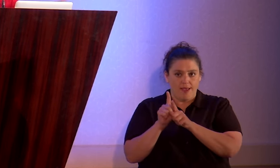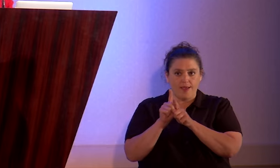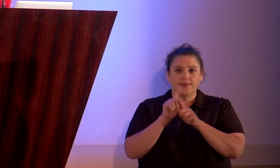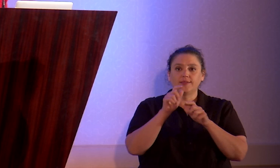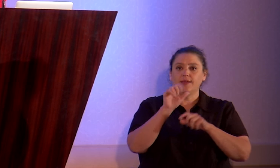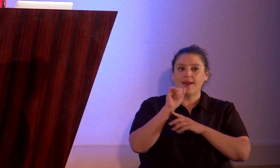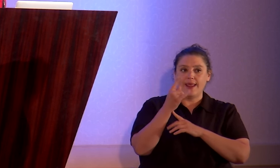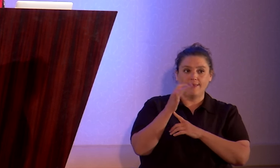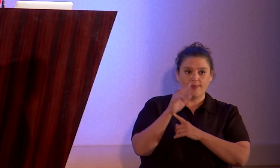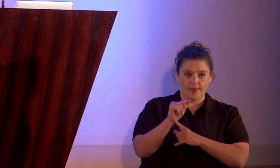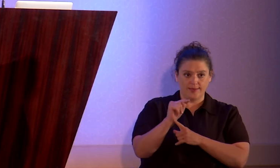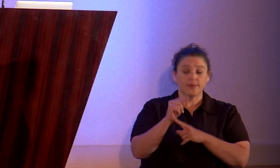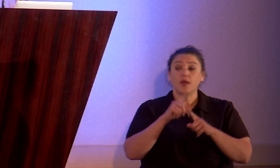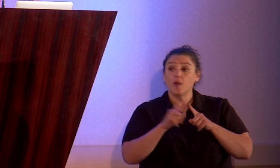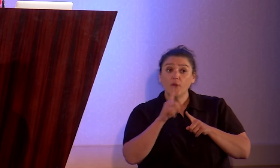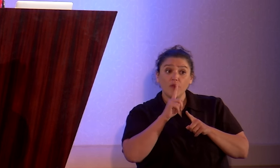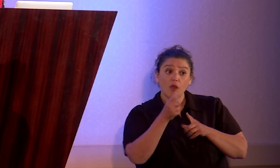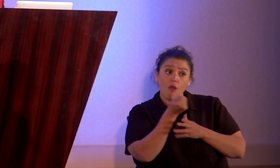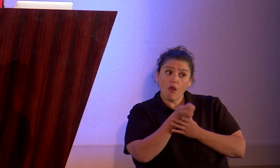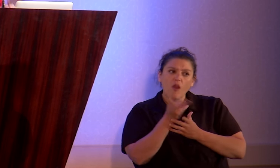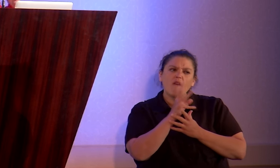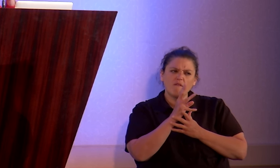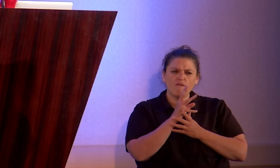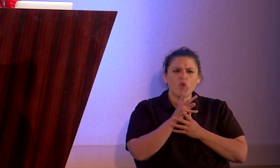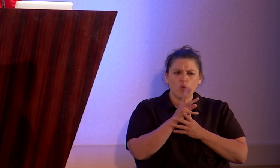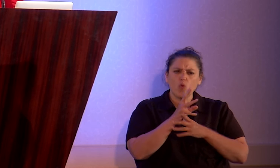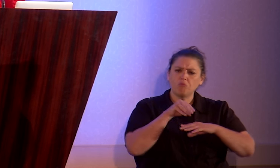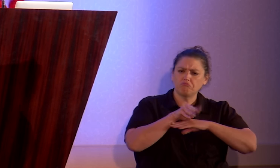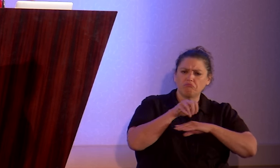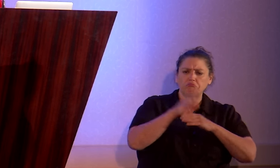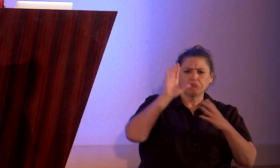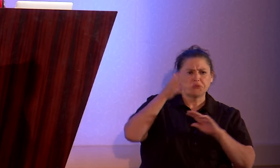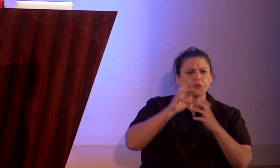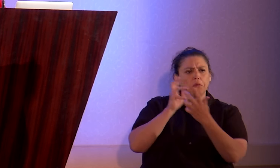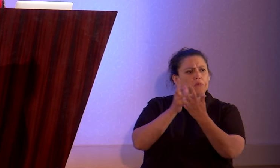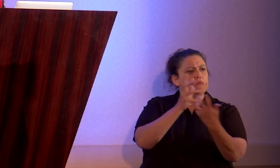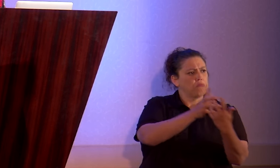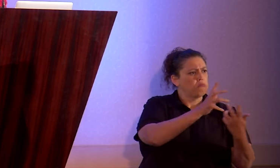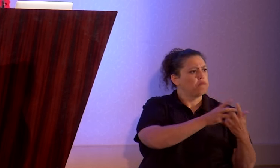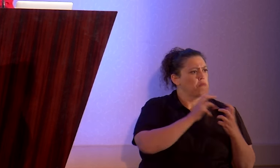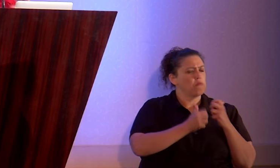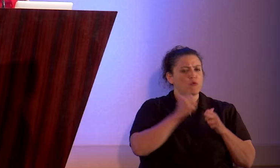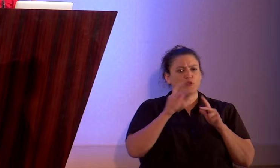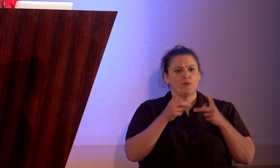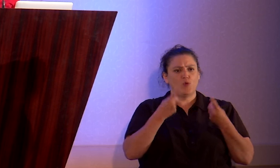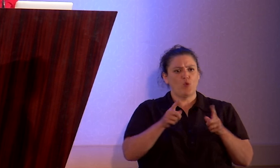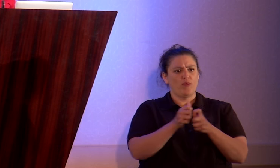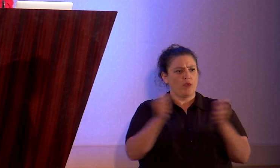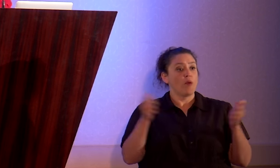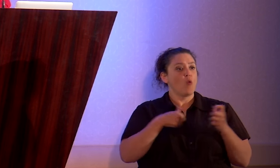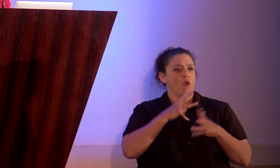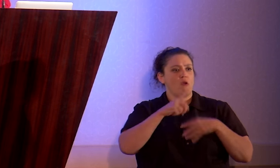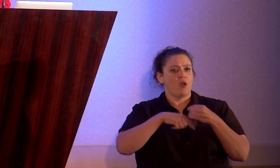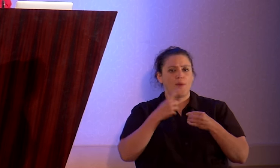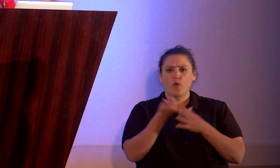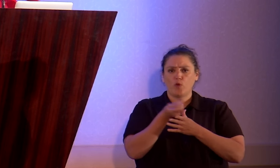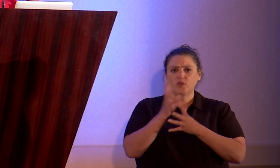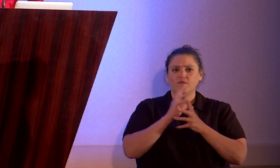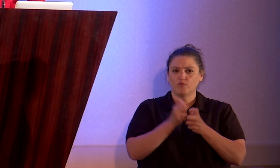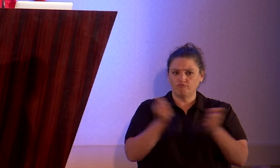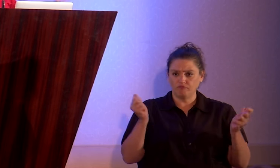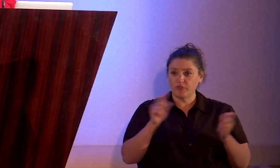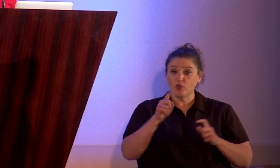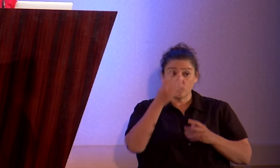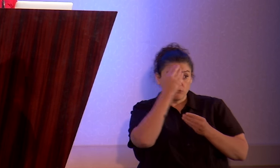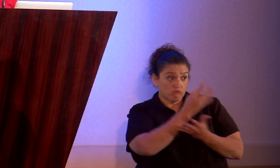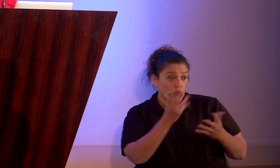But there are a few guidelines that seem to apply to most people who are coming out as atheists. And so I want to talk about those. Just so you